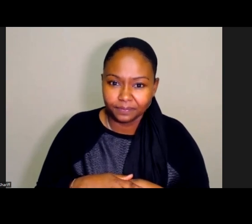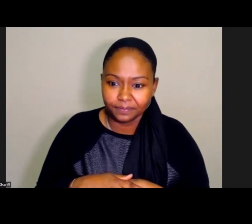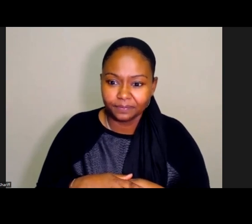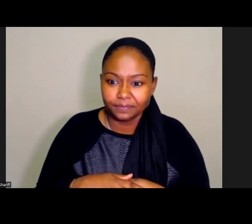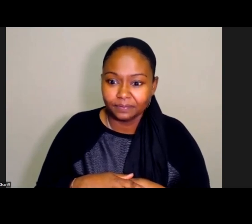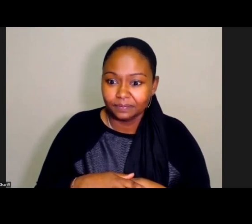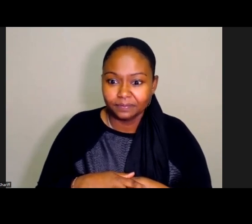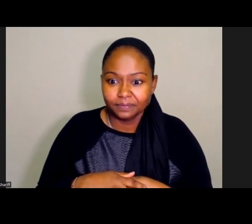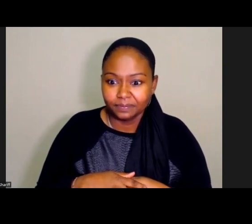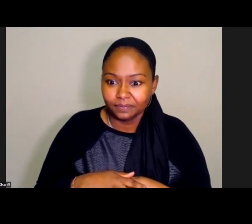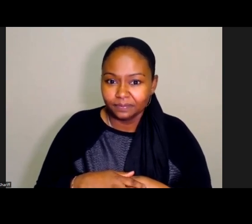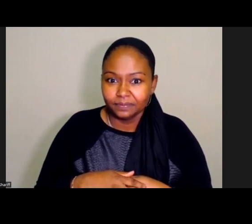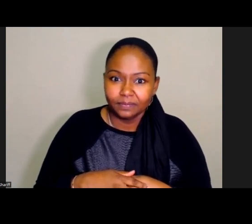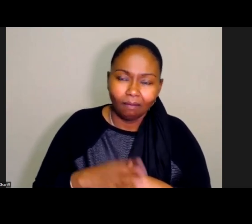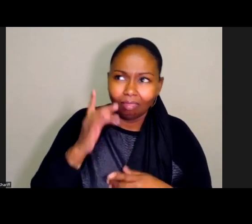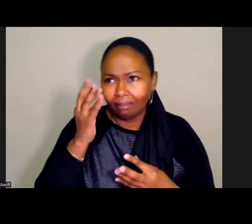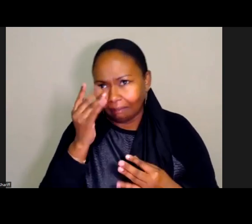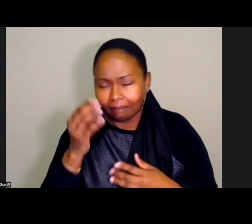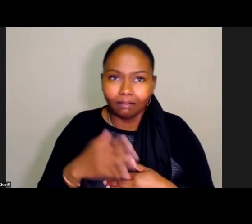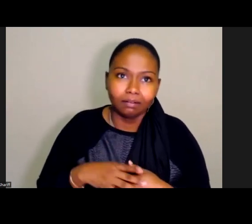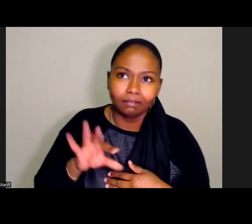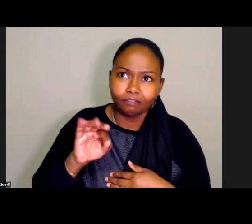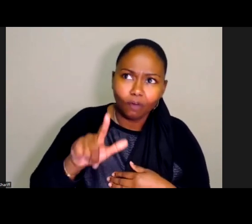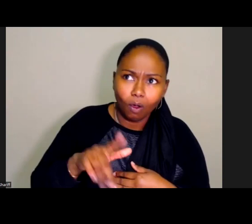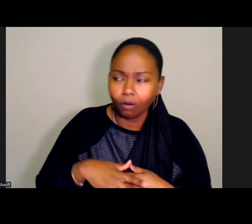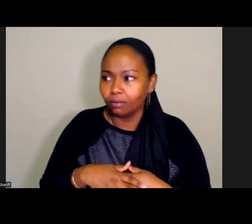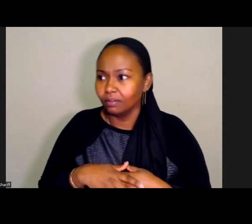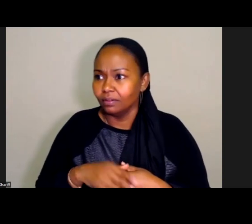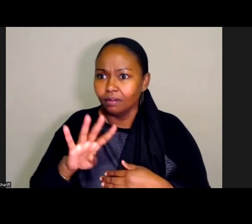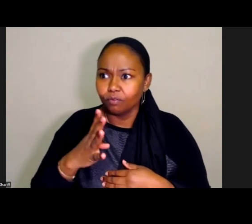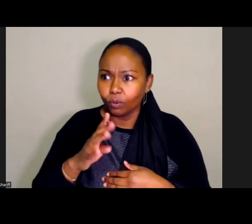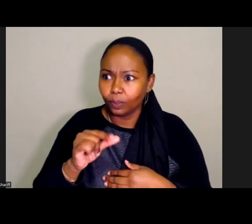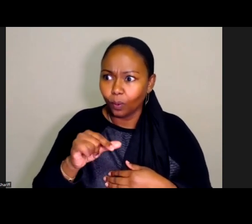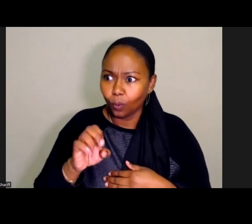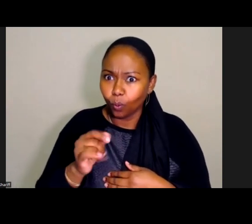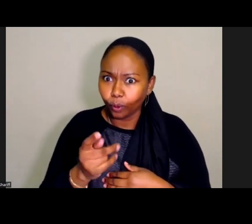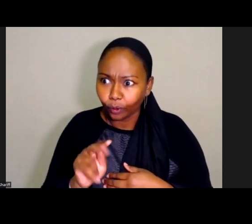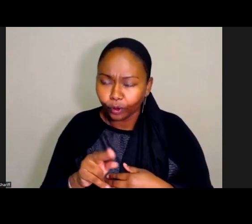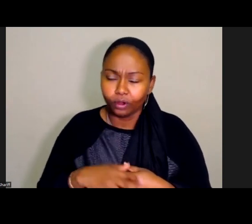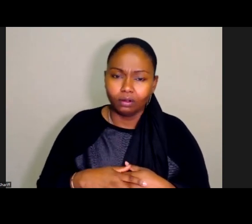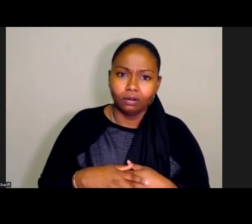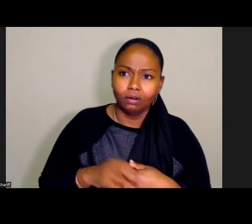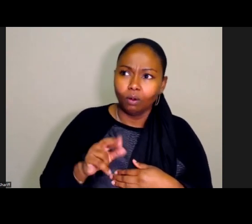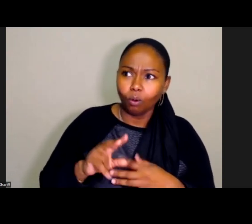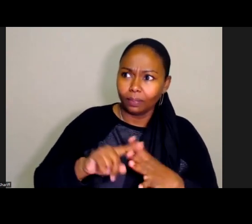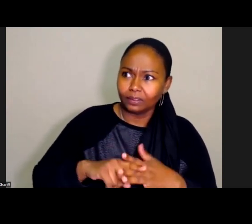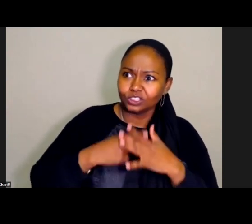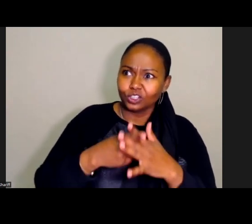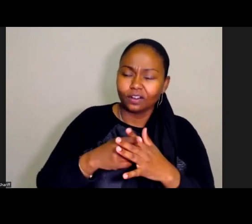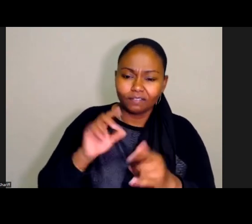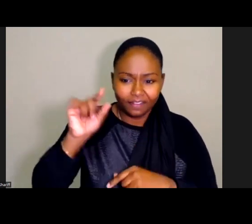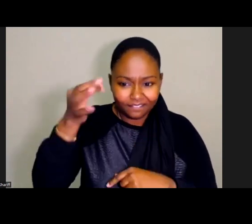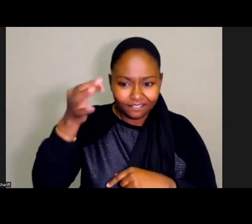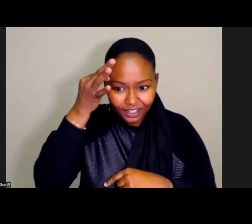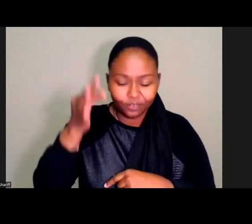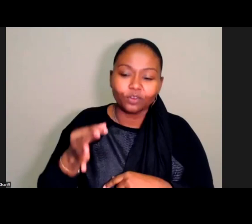thinking it's the fall, whether you are thinking it's the fourth quarter, whether you're thinking it's the beginning of the federal fiscal year, what it is